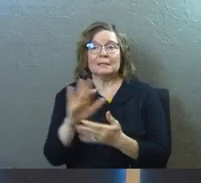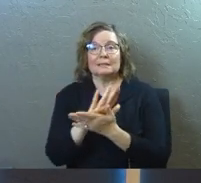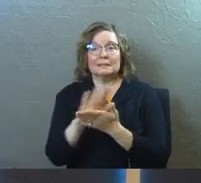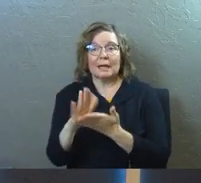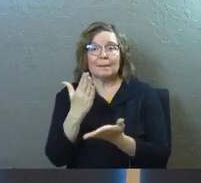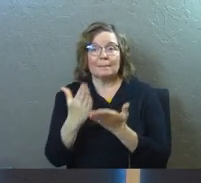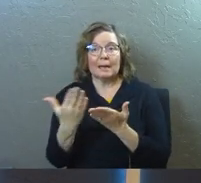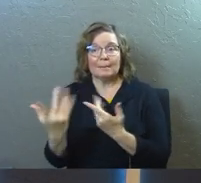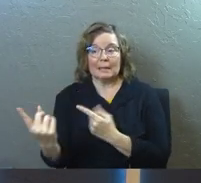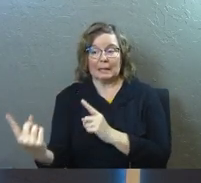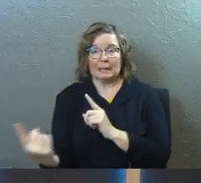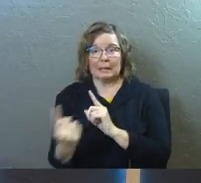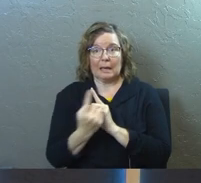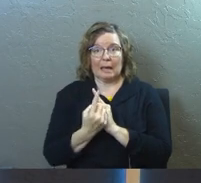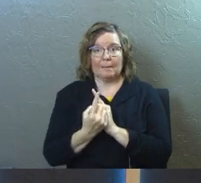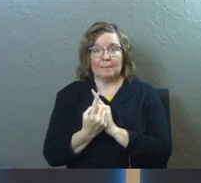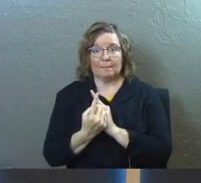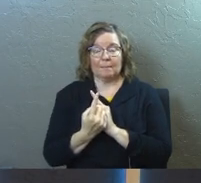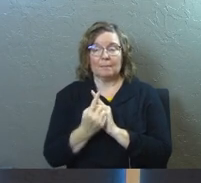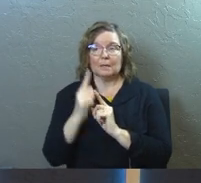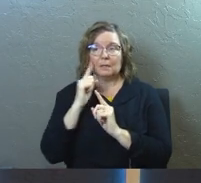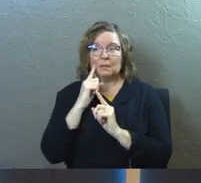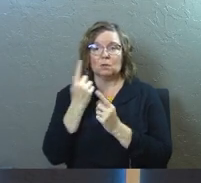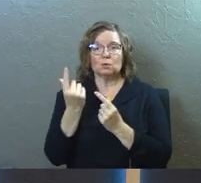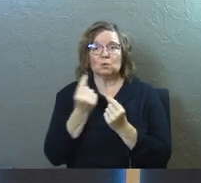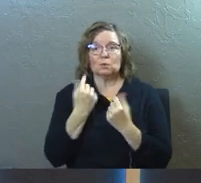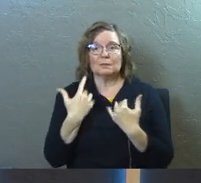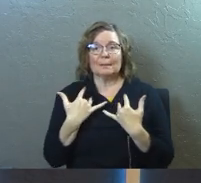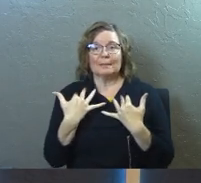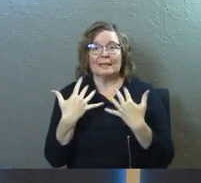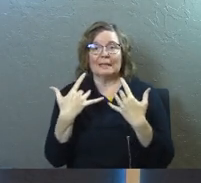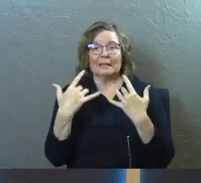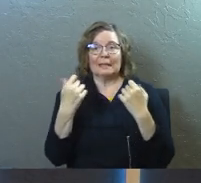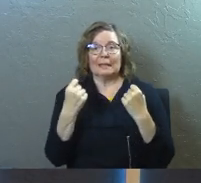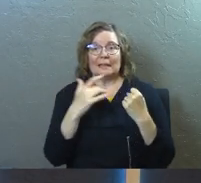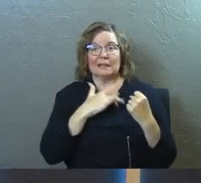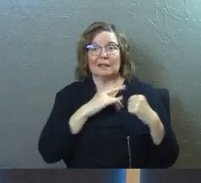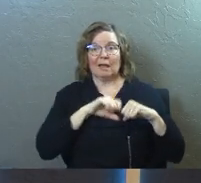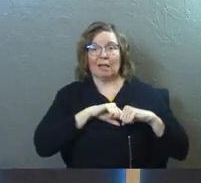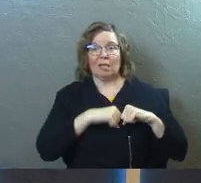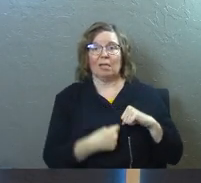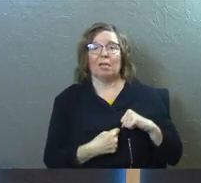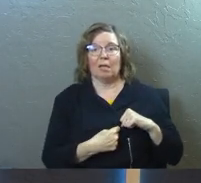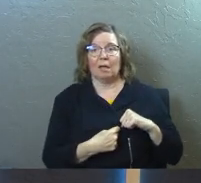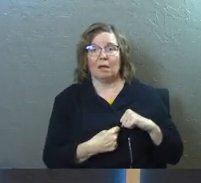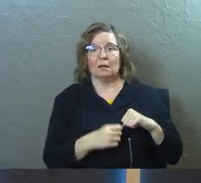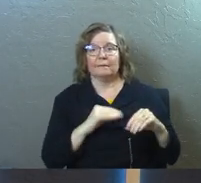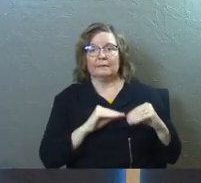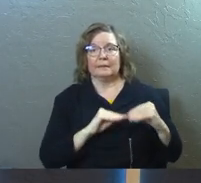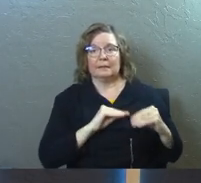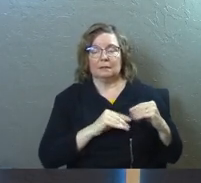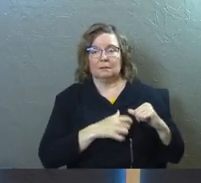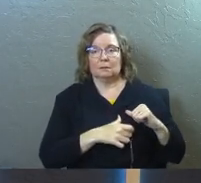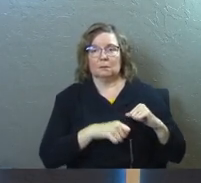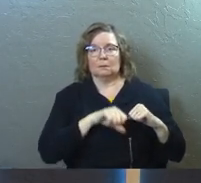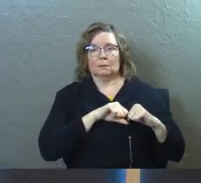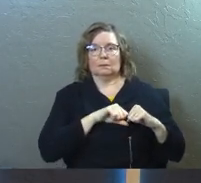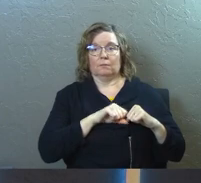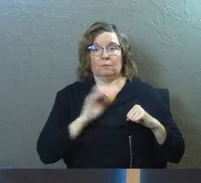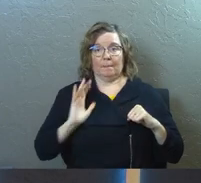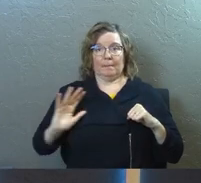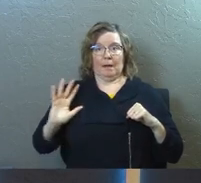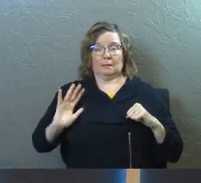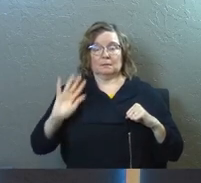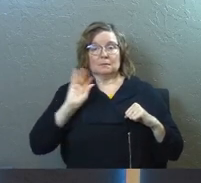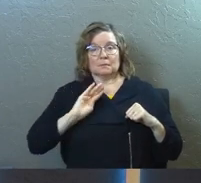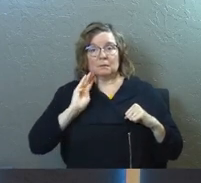his kindness may be coming to you and he's going to do some healing through this teaching about your past. It may be that